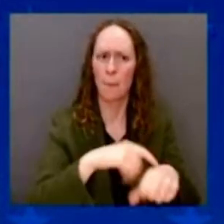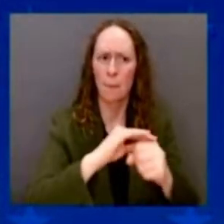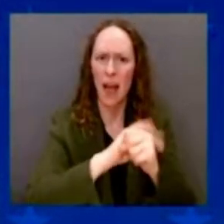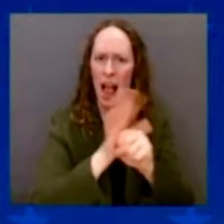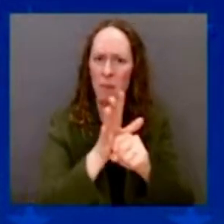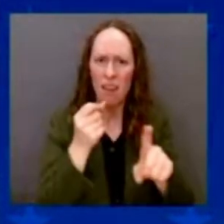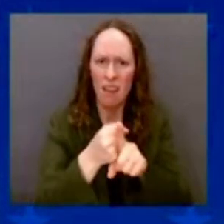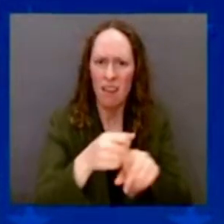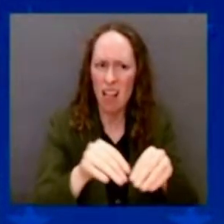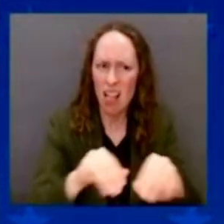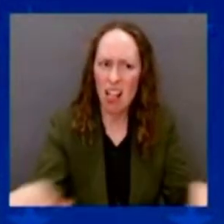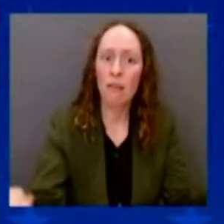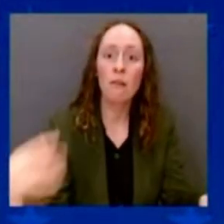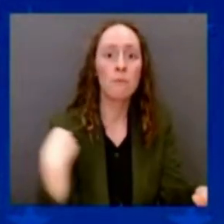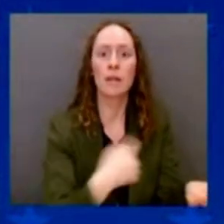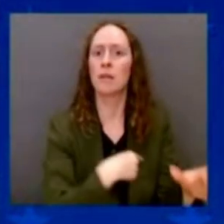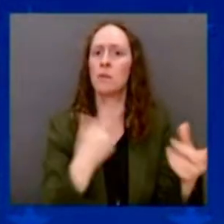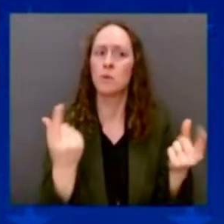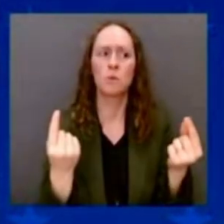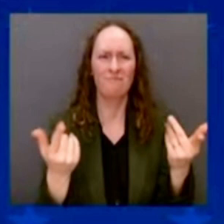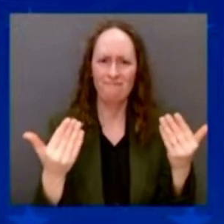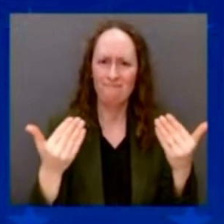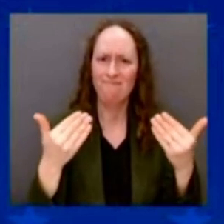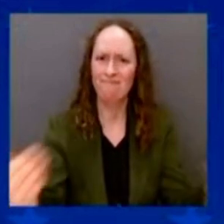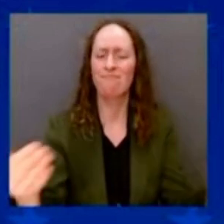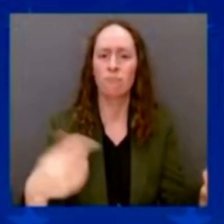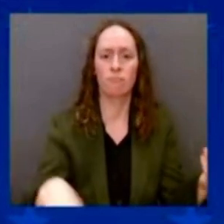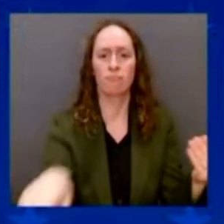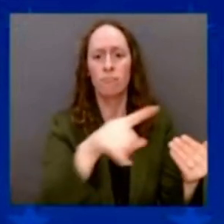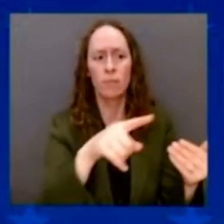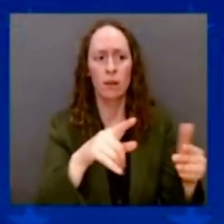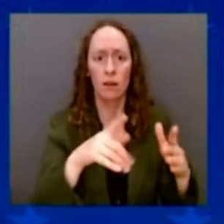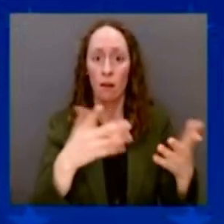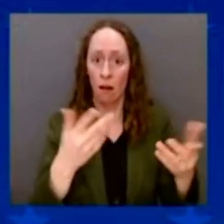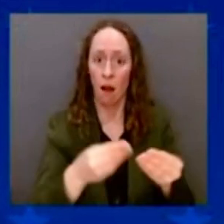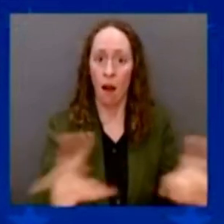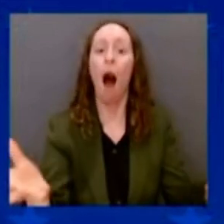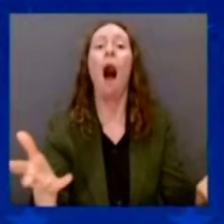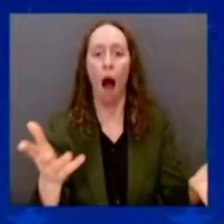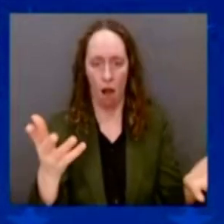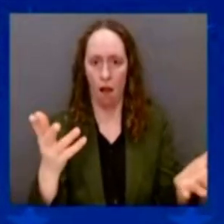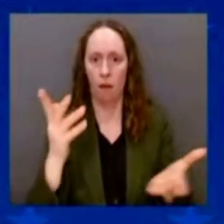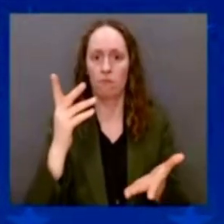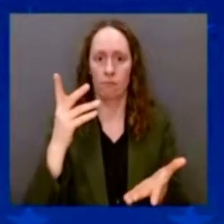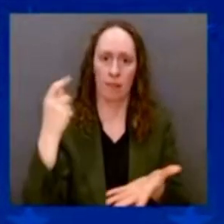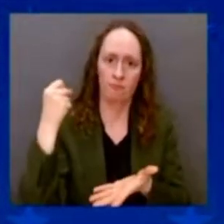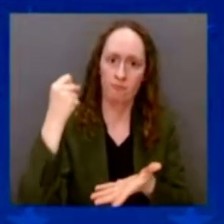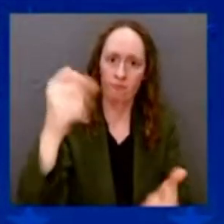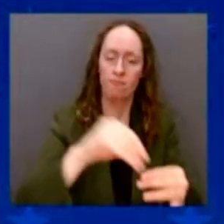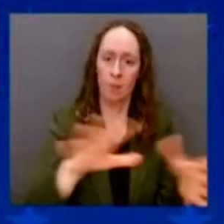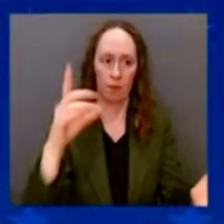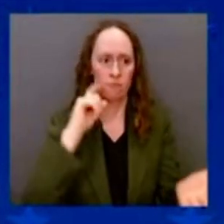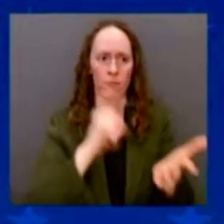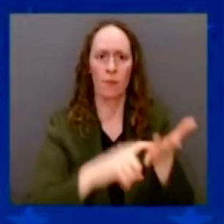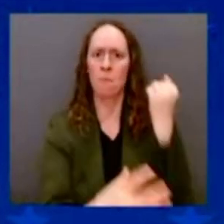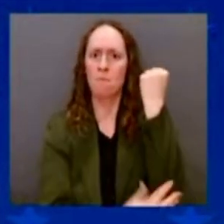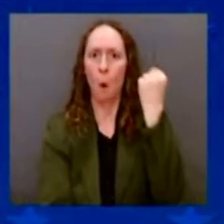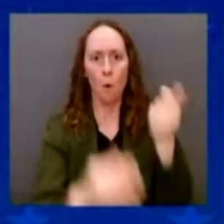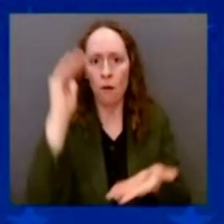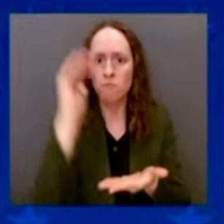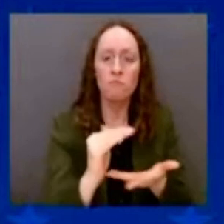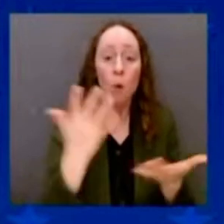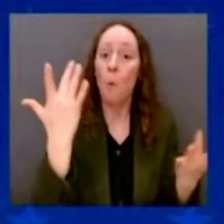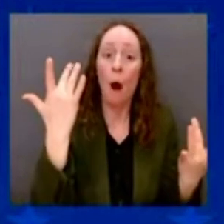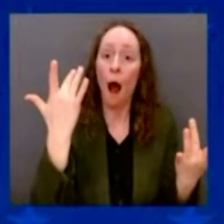are able to go to work. Moms are able to go out there and make a living. Folks, we can reduce child poverty and increase child